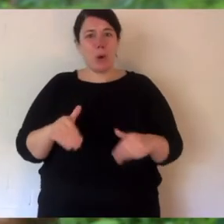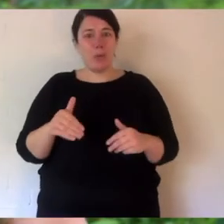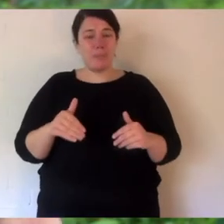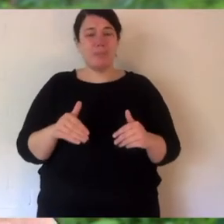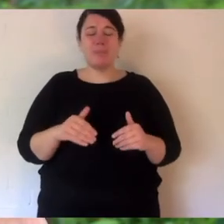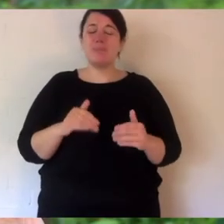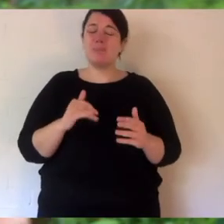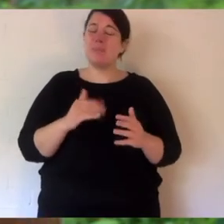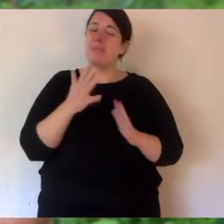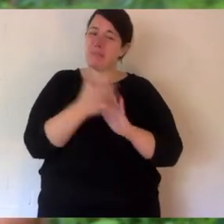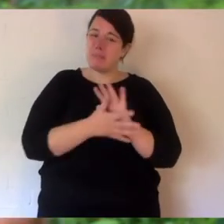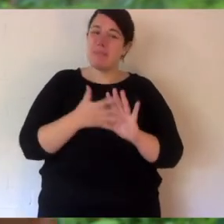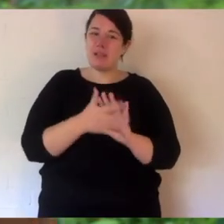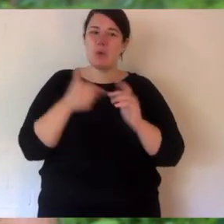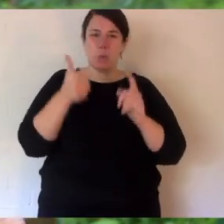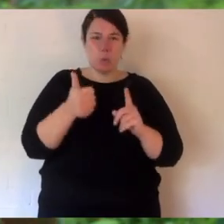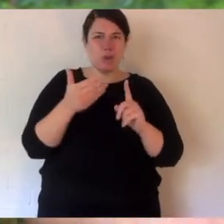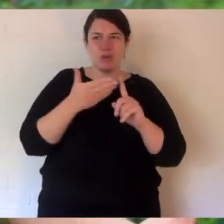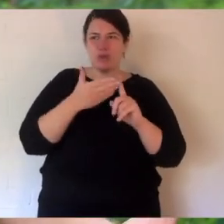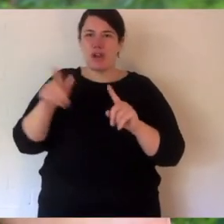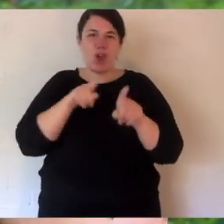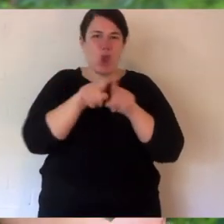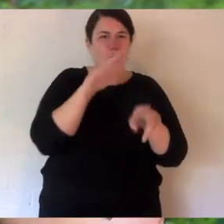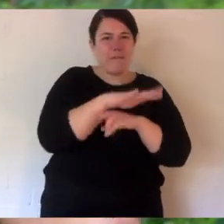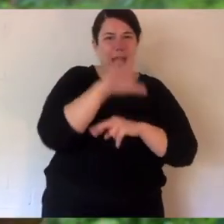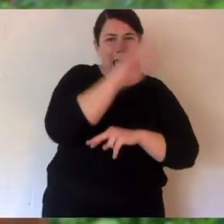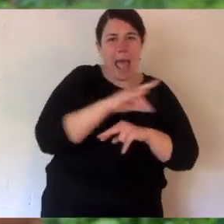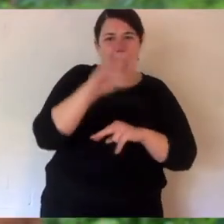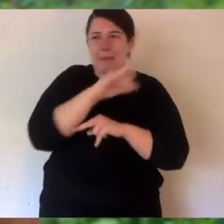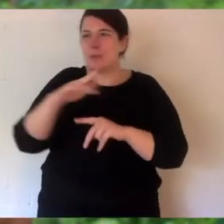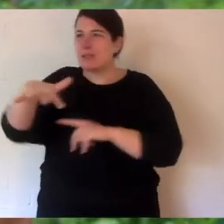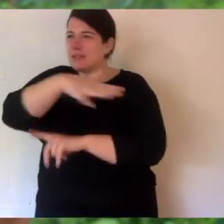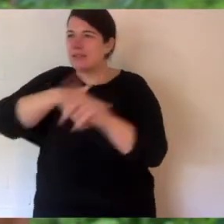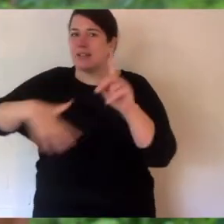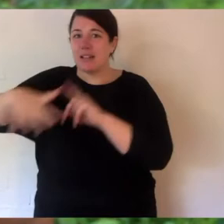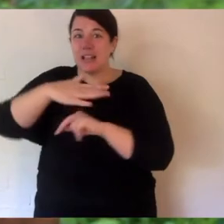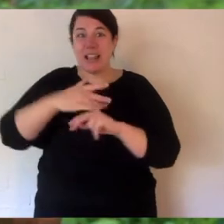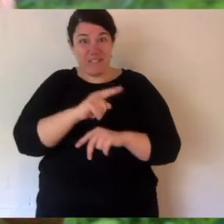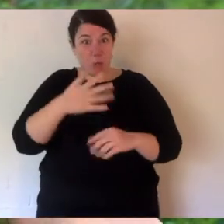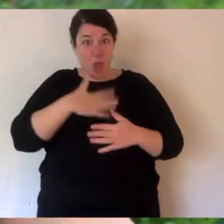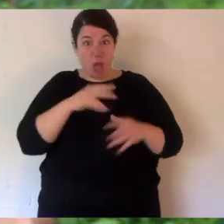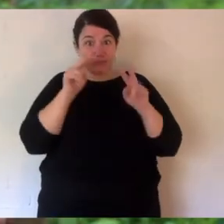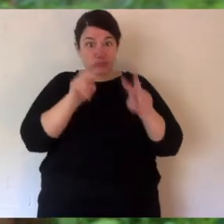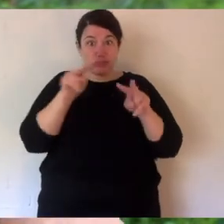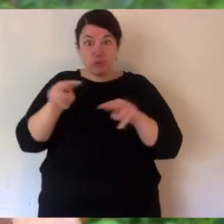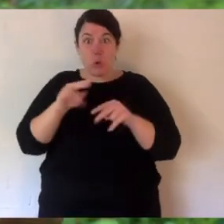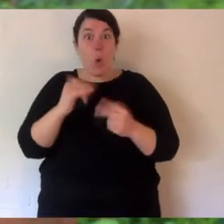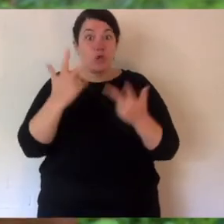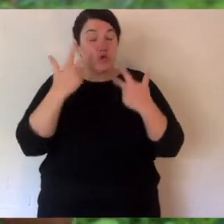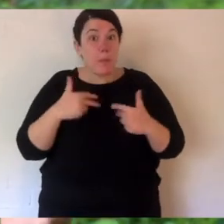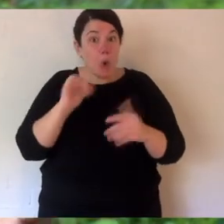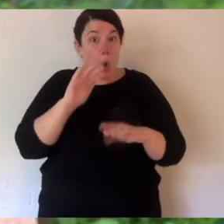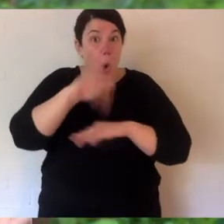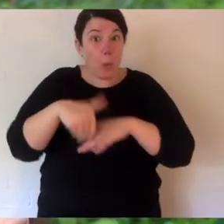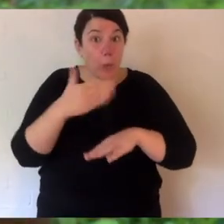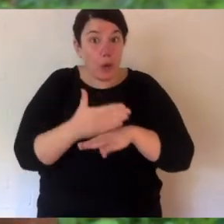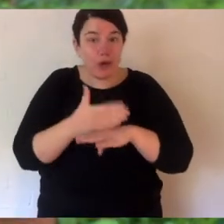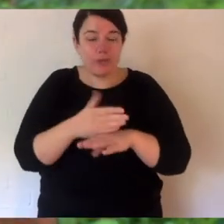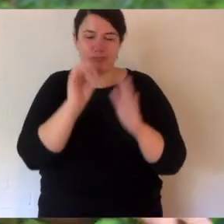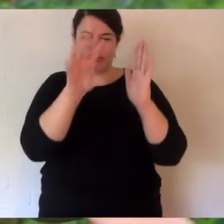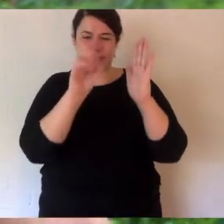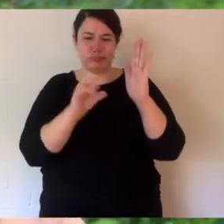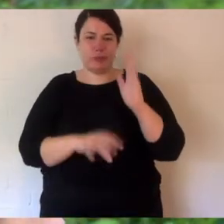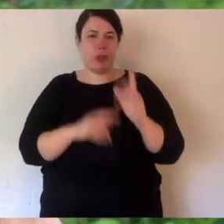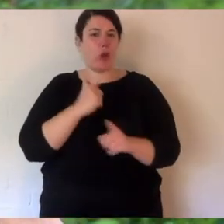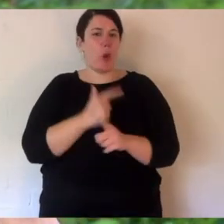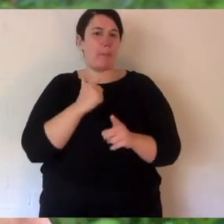do too. So this is a great distraction for us. And hopefully you. If you like what you've seen or want to show me your homework, just